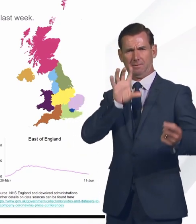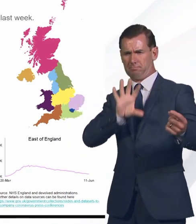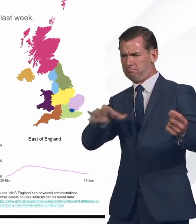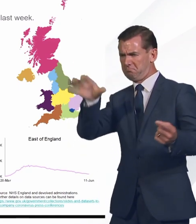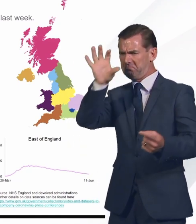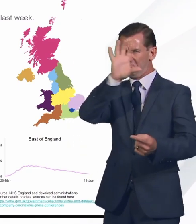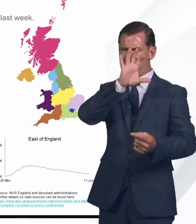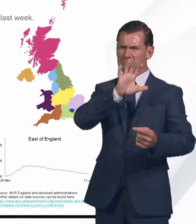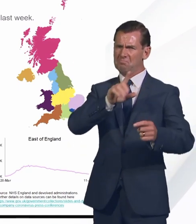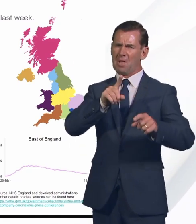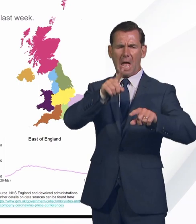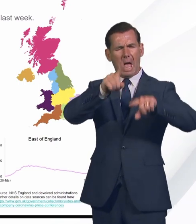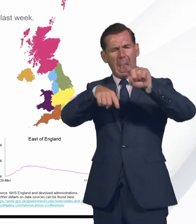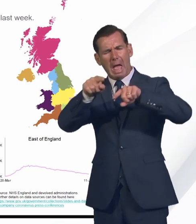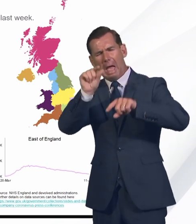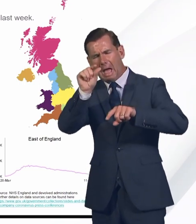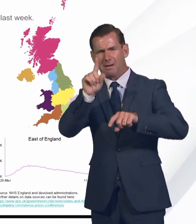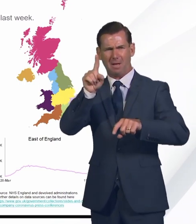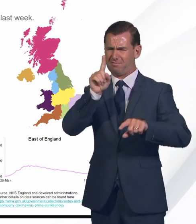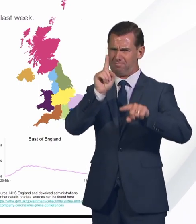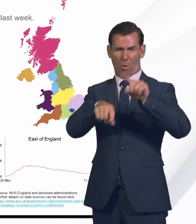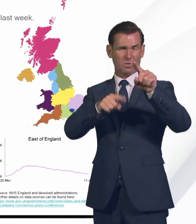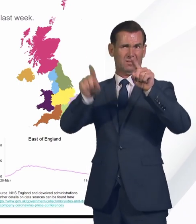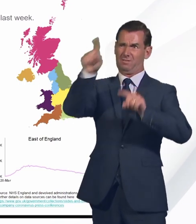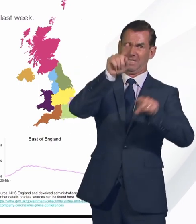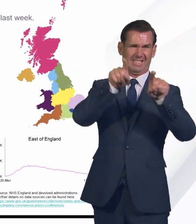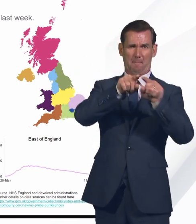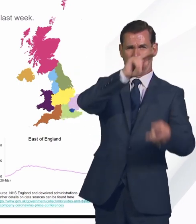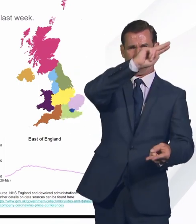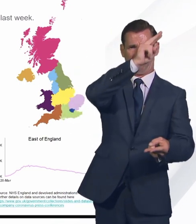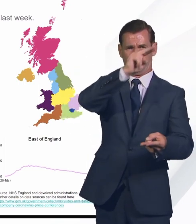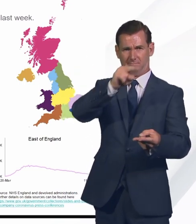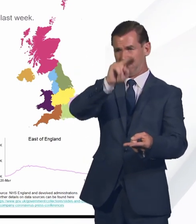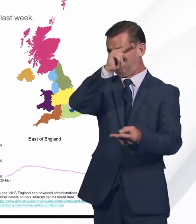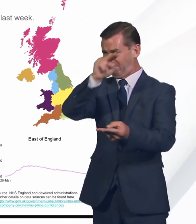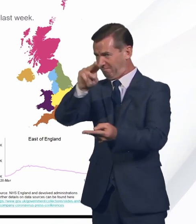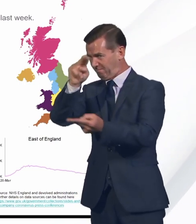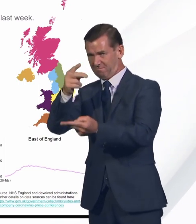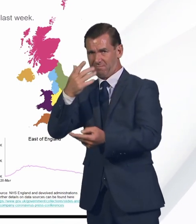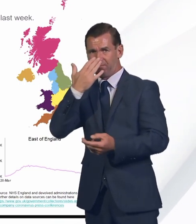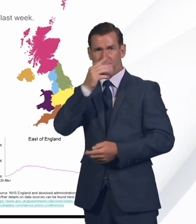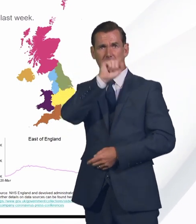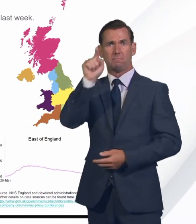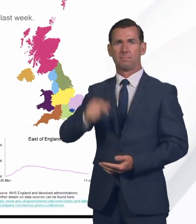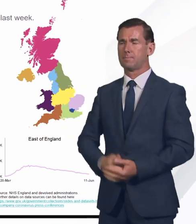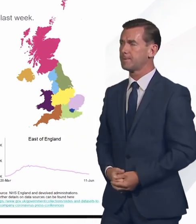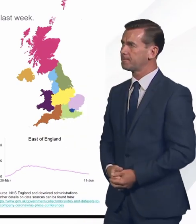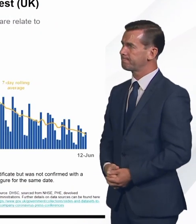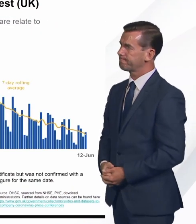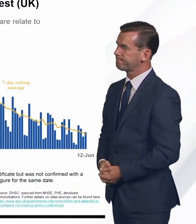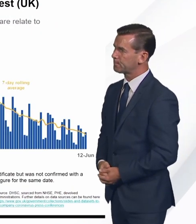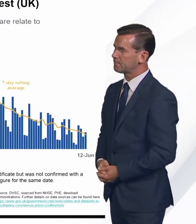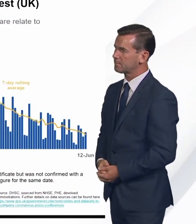most nations and regions in the UK are broadly following a similar pattern. The fifth slide